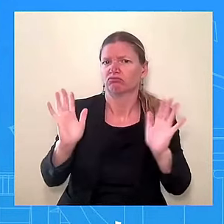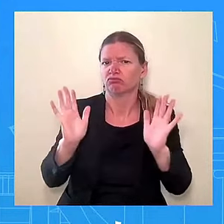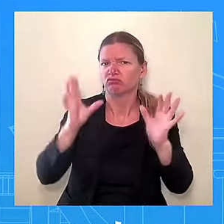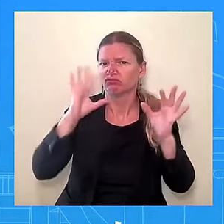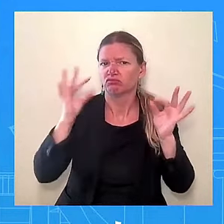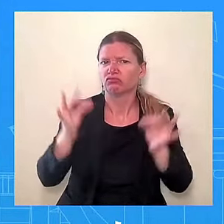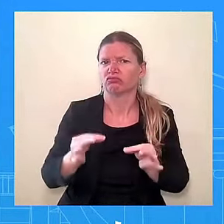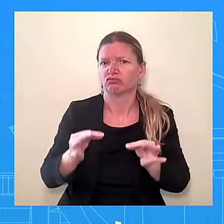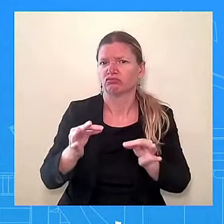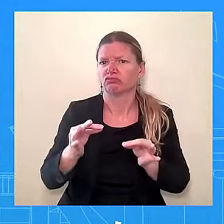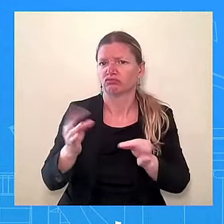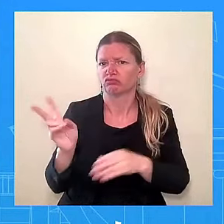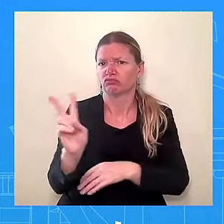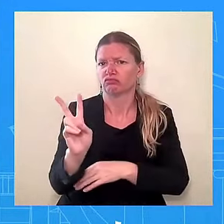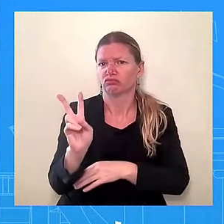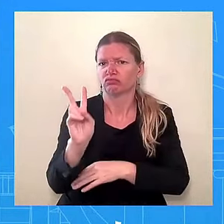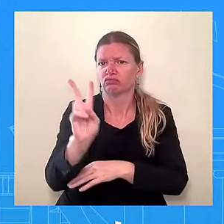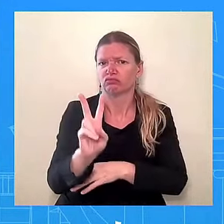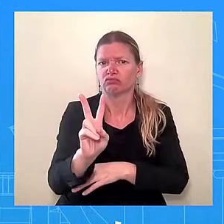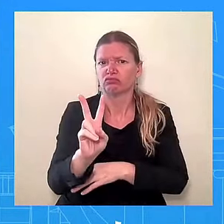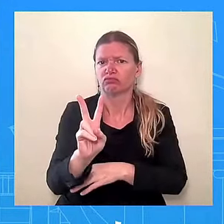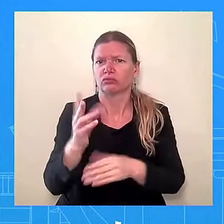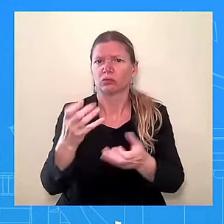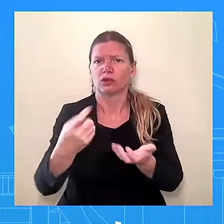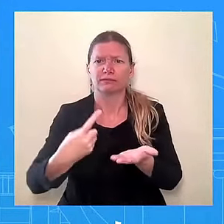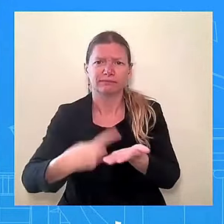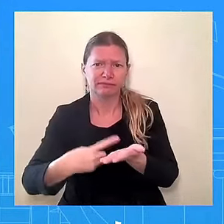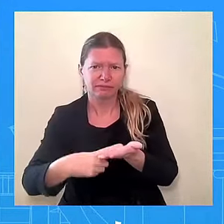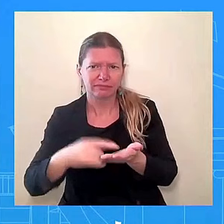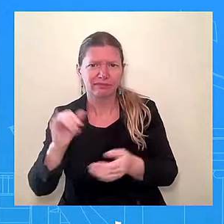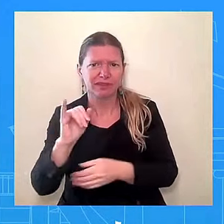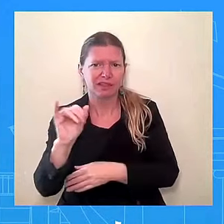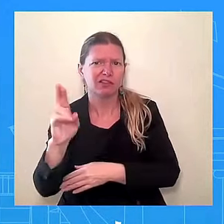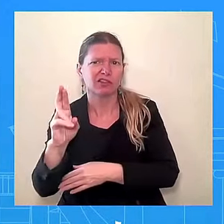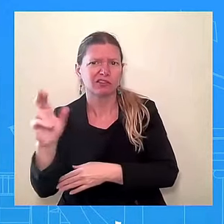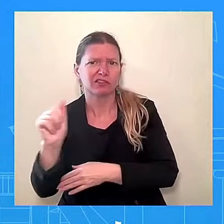Reduction Act and how it's going to certainly help communities,